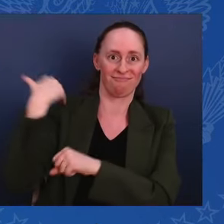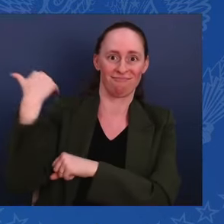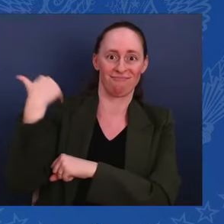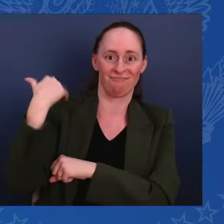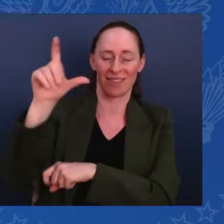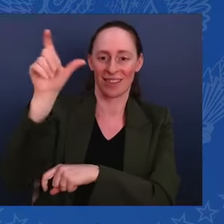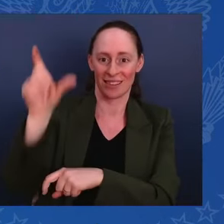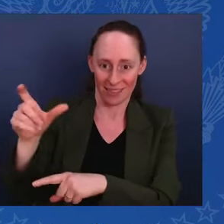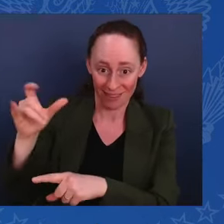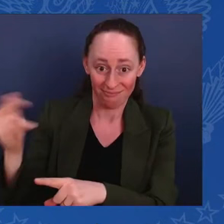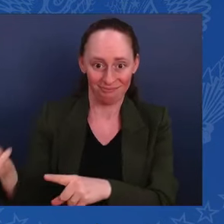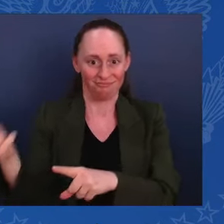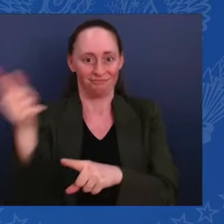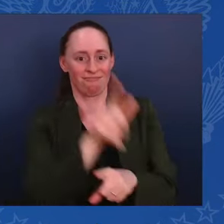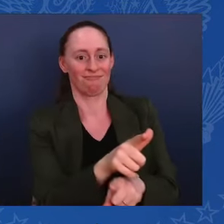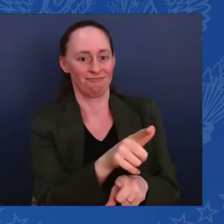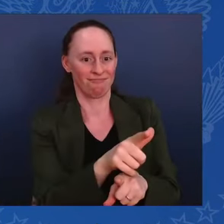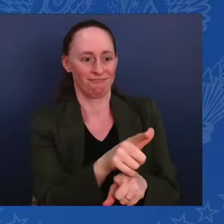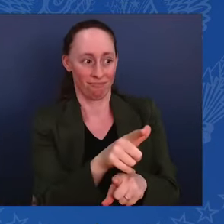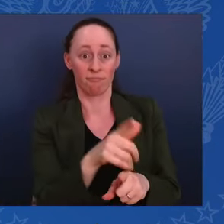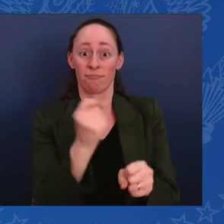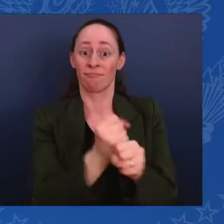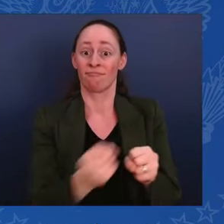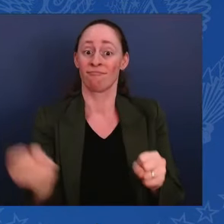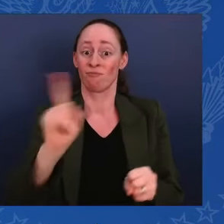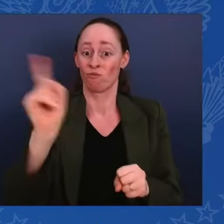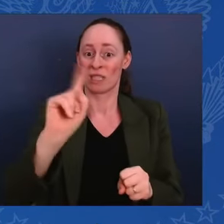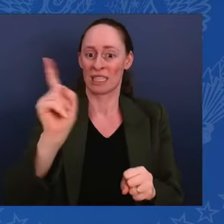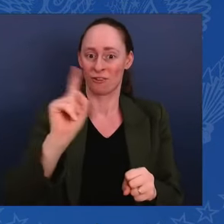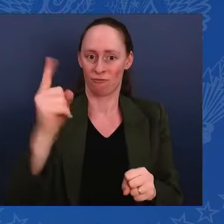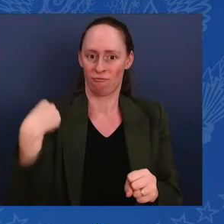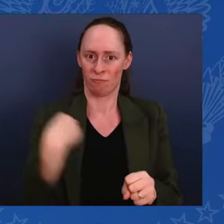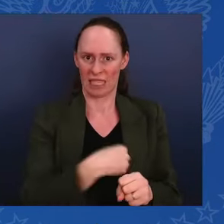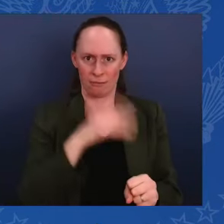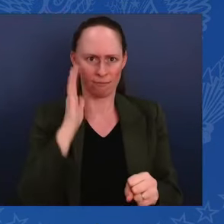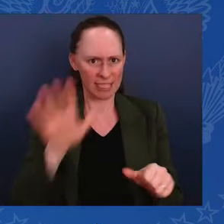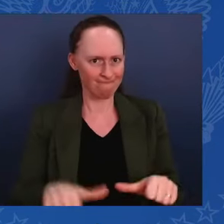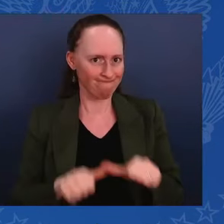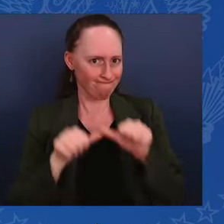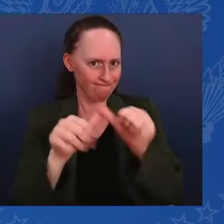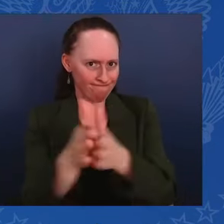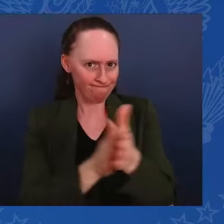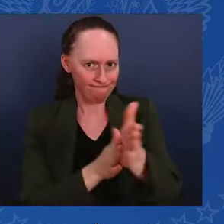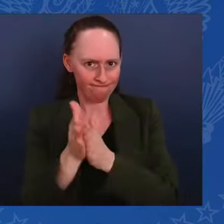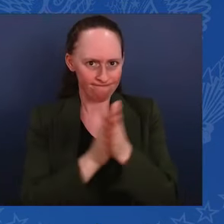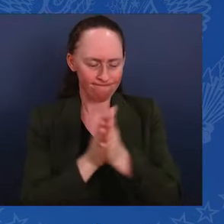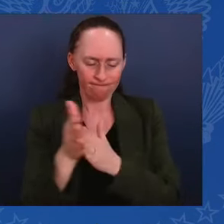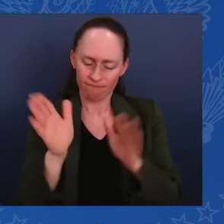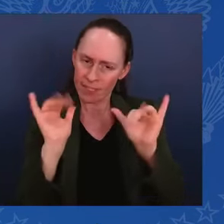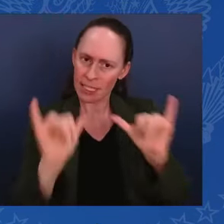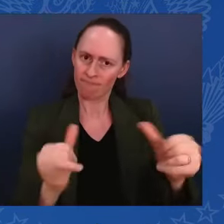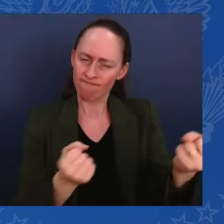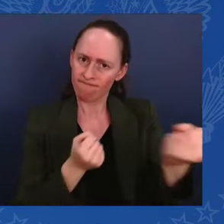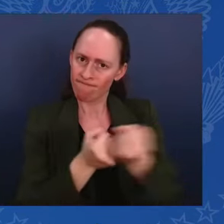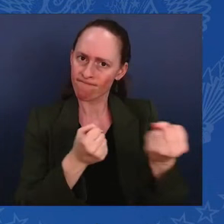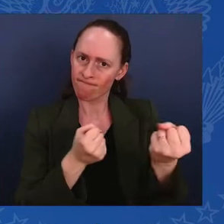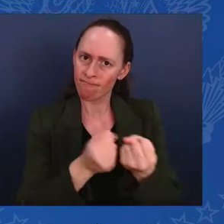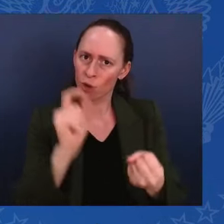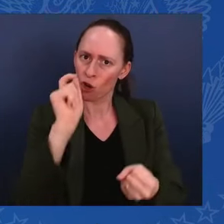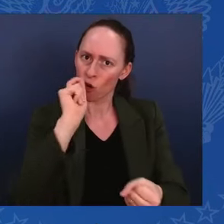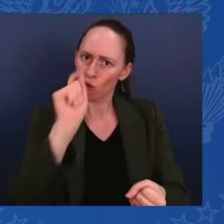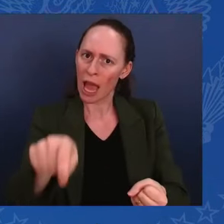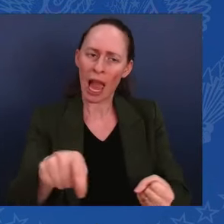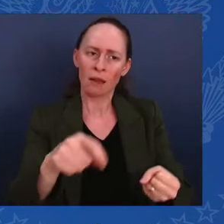sure we are all delivering on our commitments to support Ukraine in its long-term self-defense, resilience and reconstruction